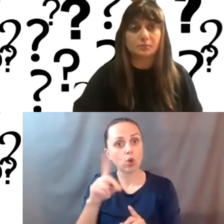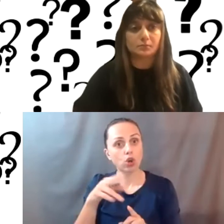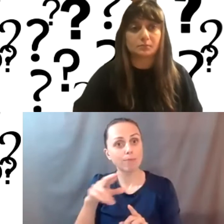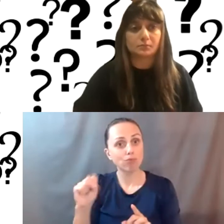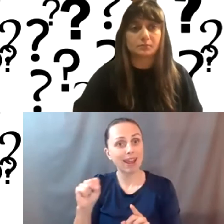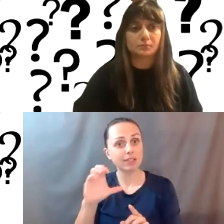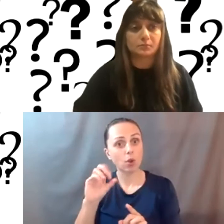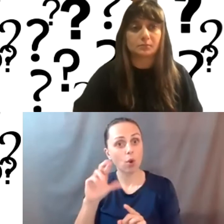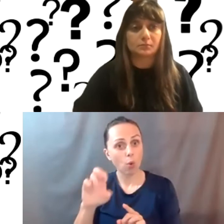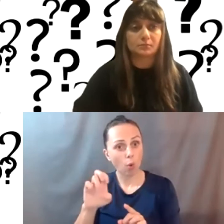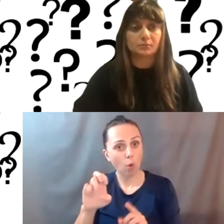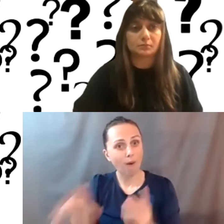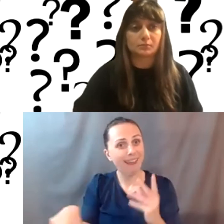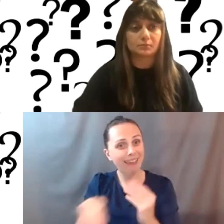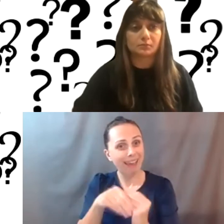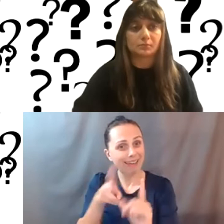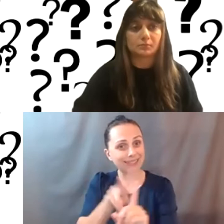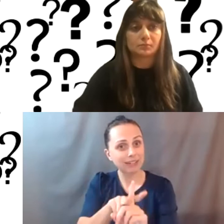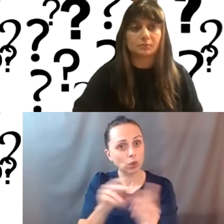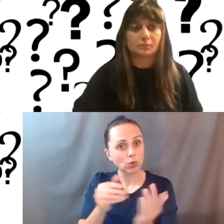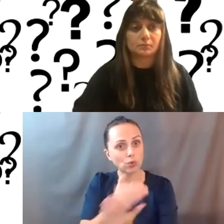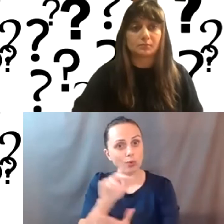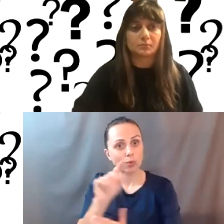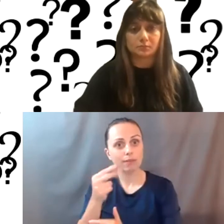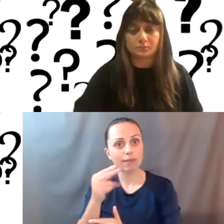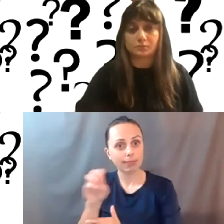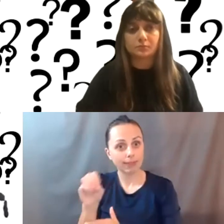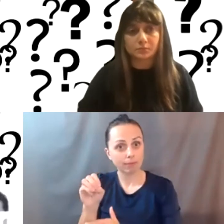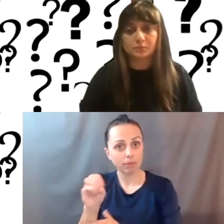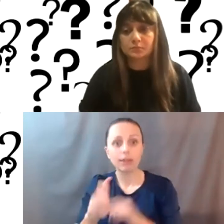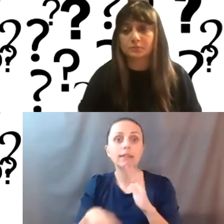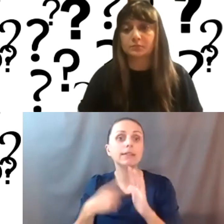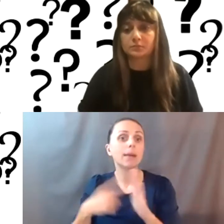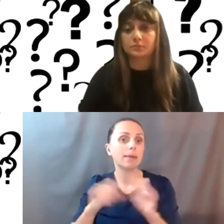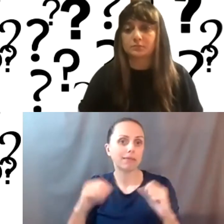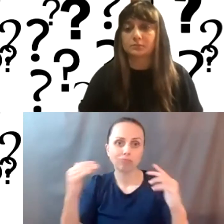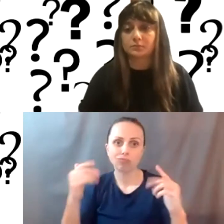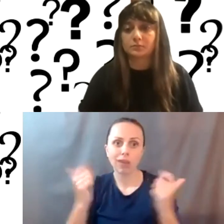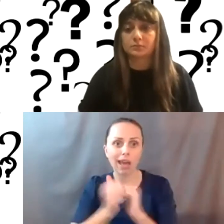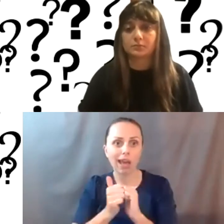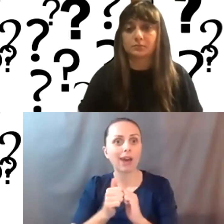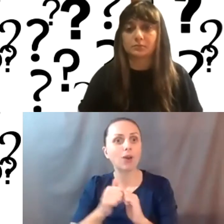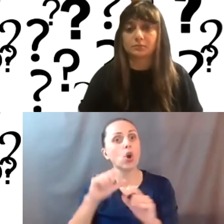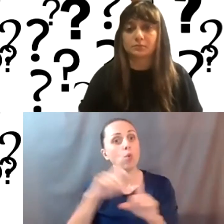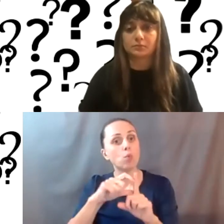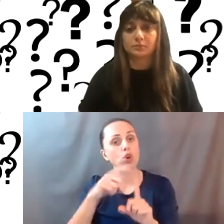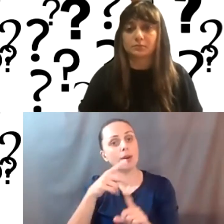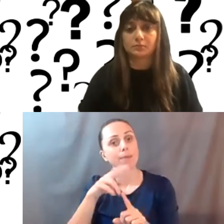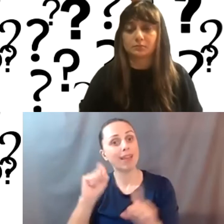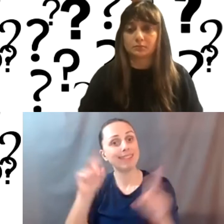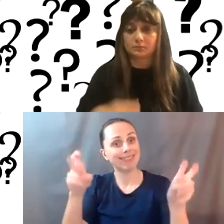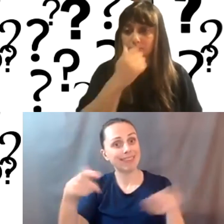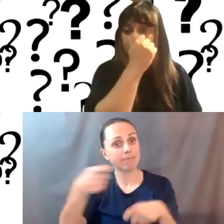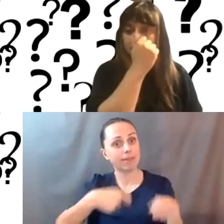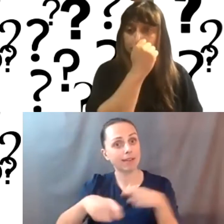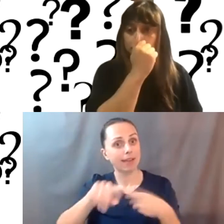maybe use a different theme. Sometimes you can upgrade, you know, by replacing, um, a WordPress theme, and then that can give